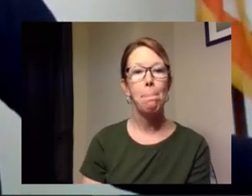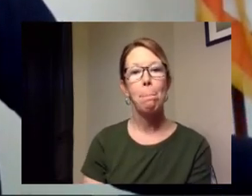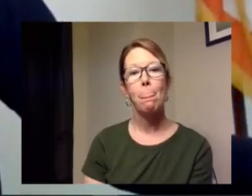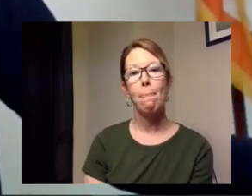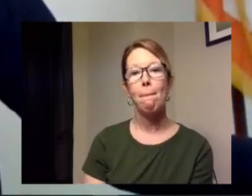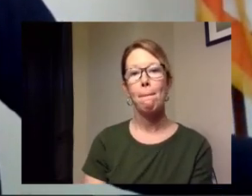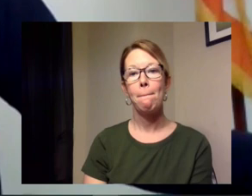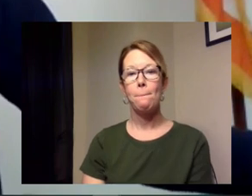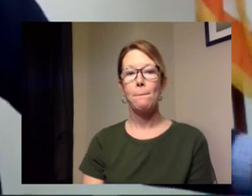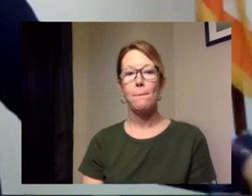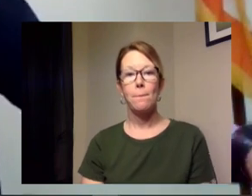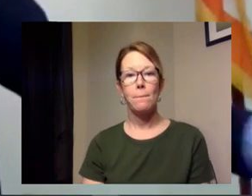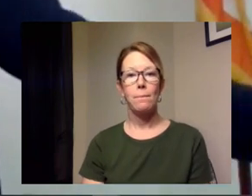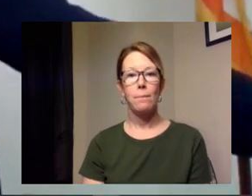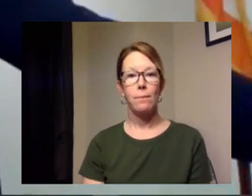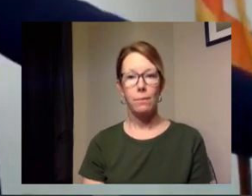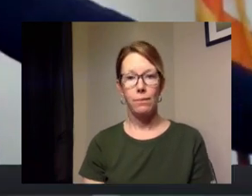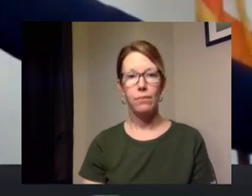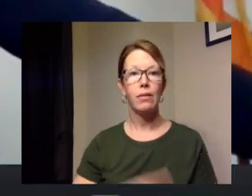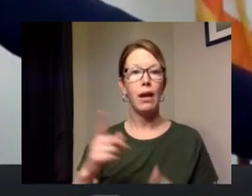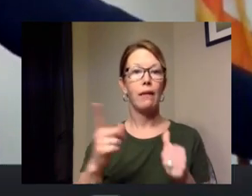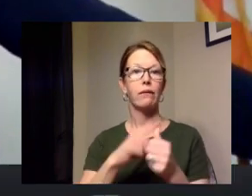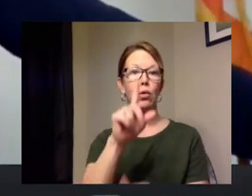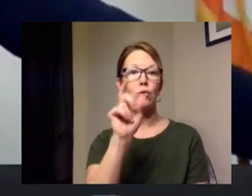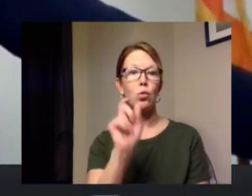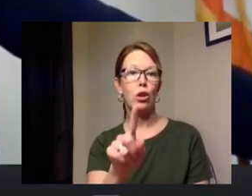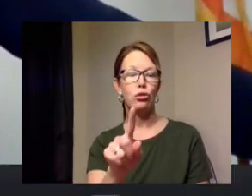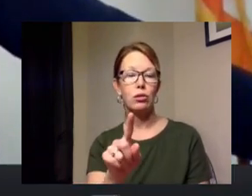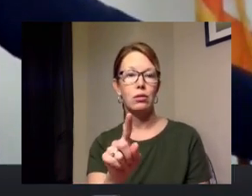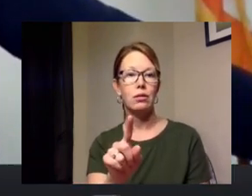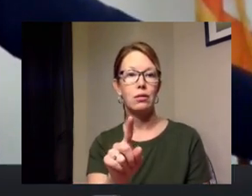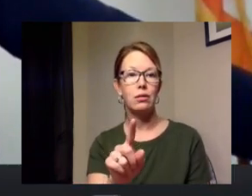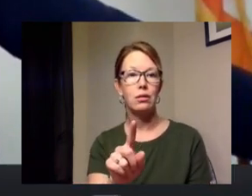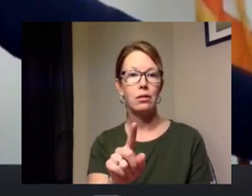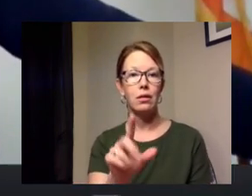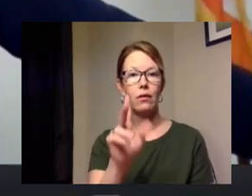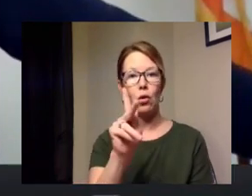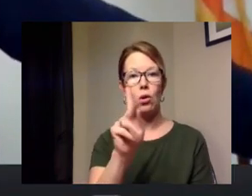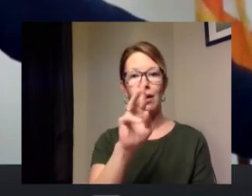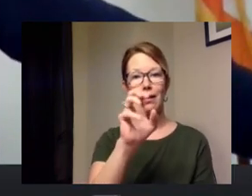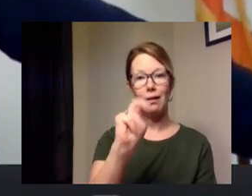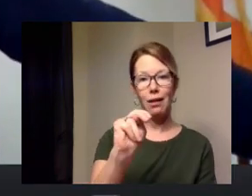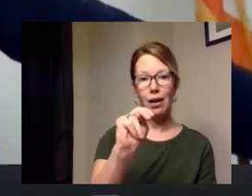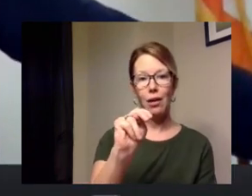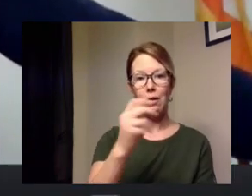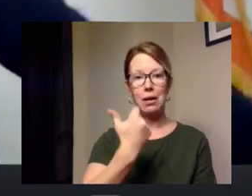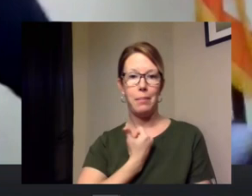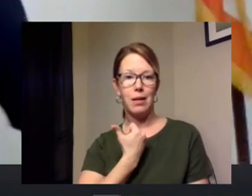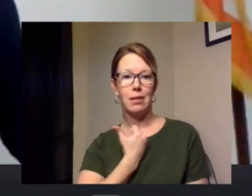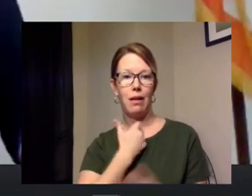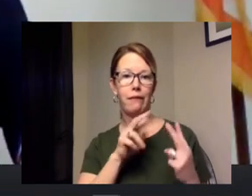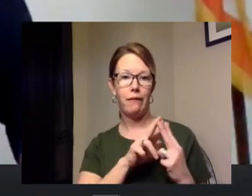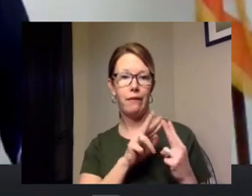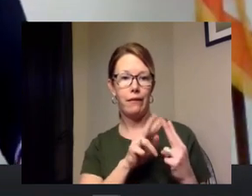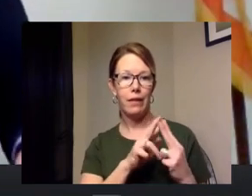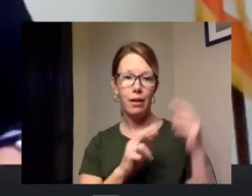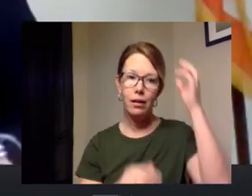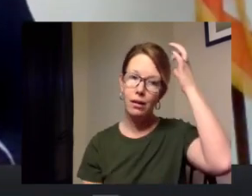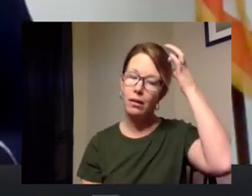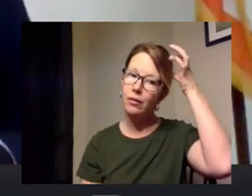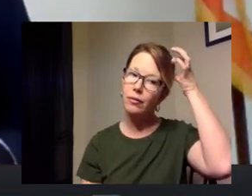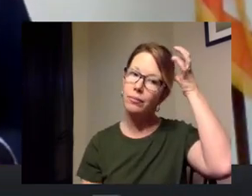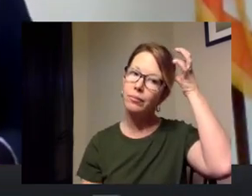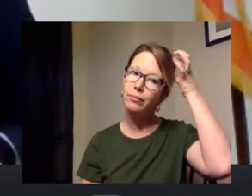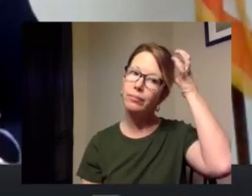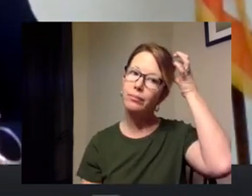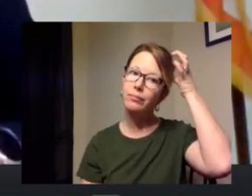first question and this question is going to be for for karen and and myself so karen get your part